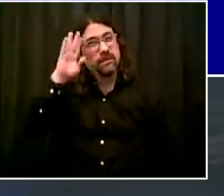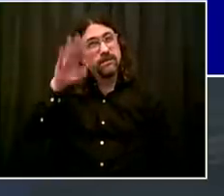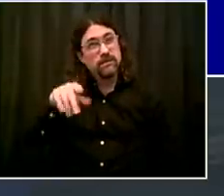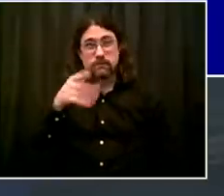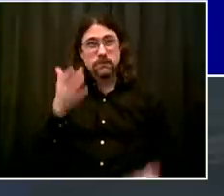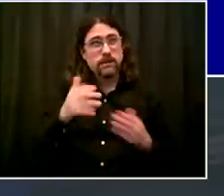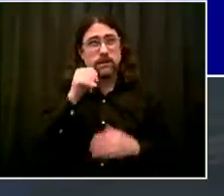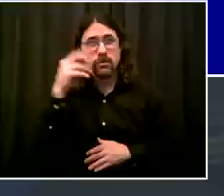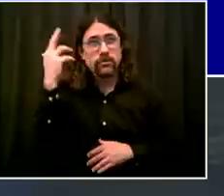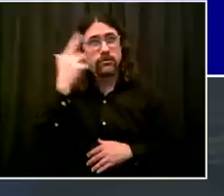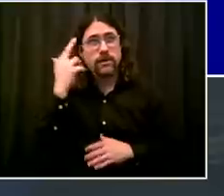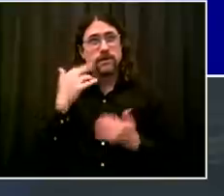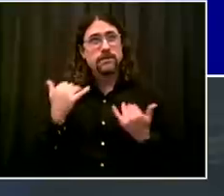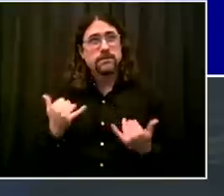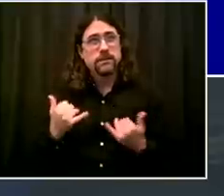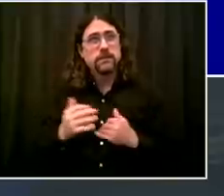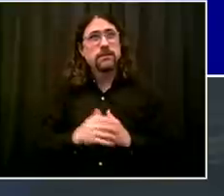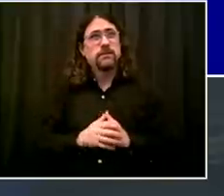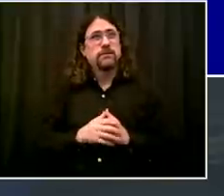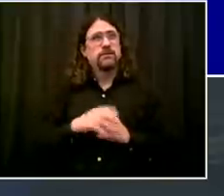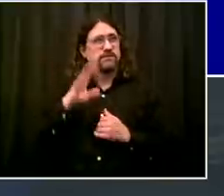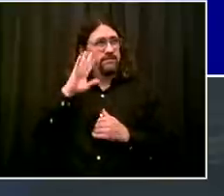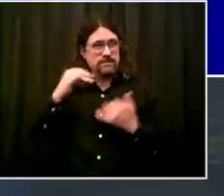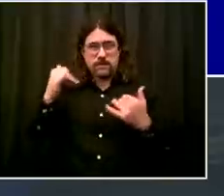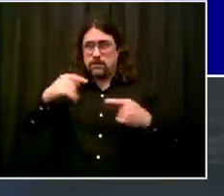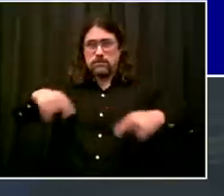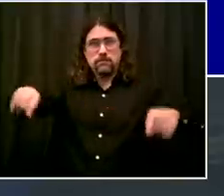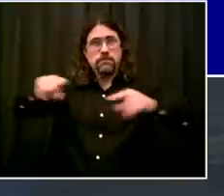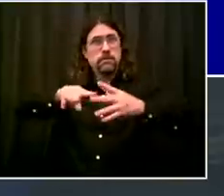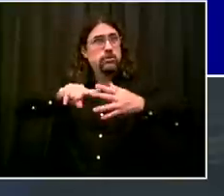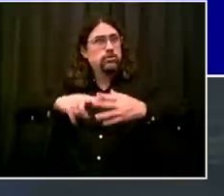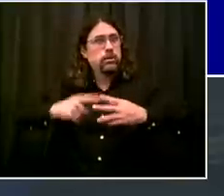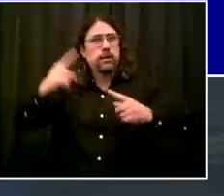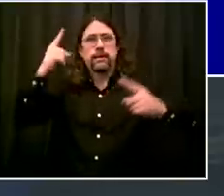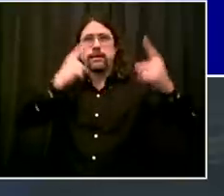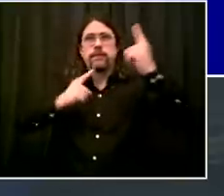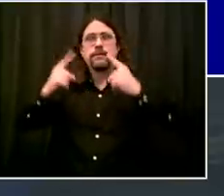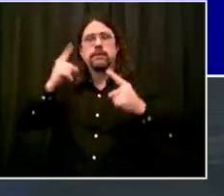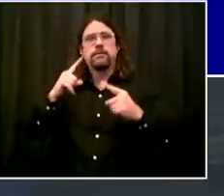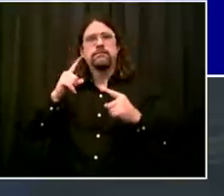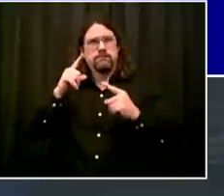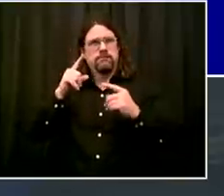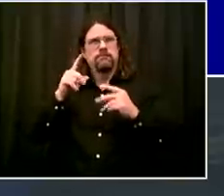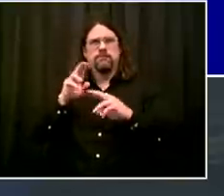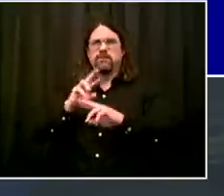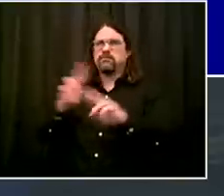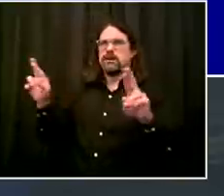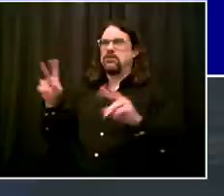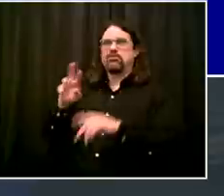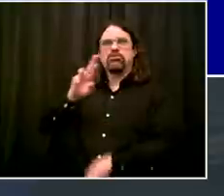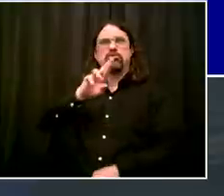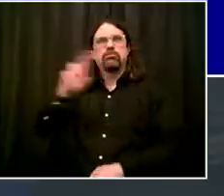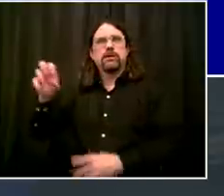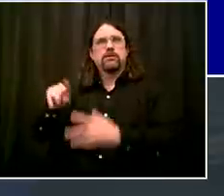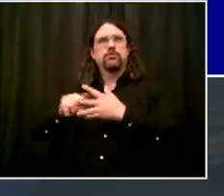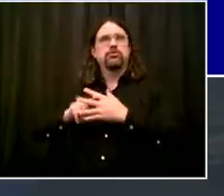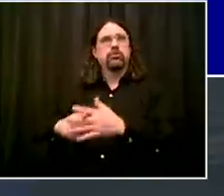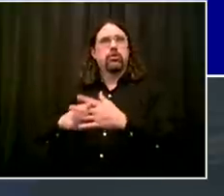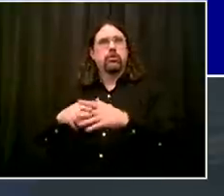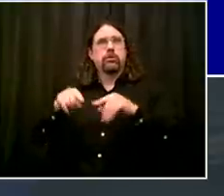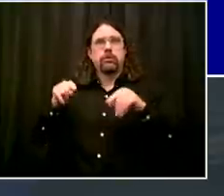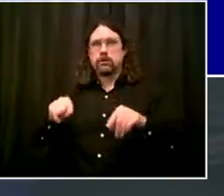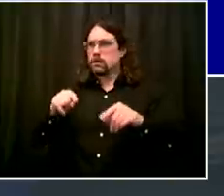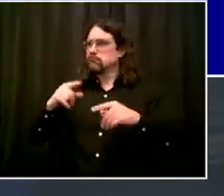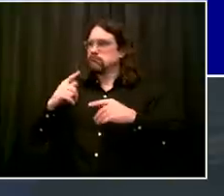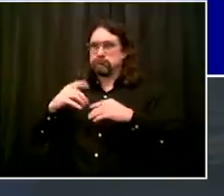New Yorkers did the right thing with shelter in place, with social distancing, face coverings. But you had a lot